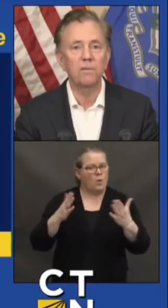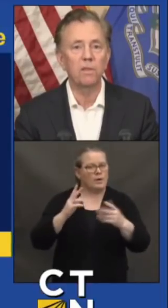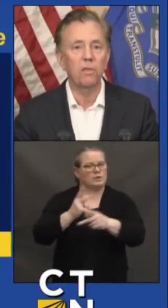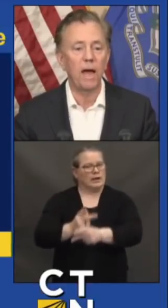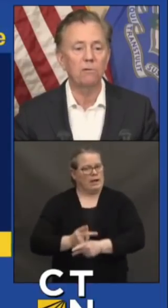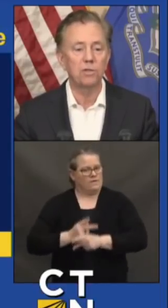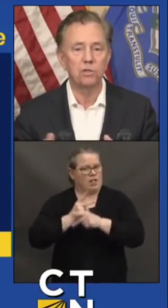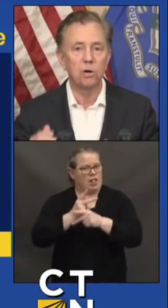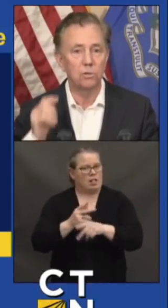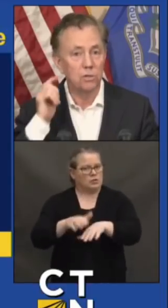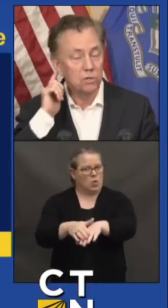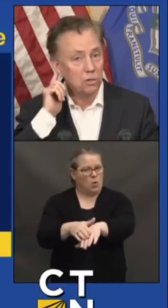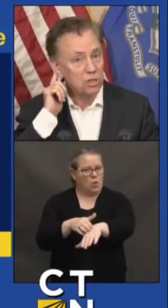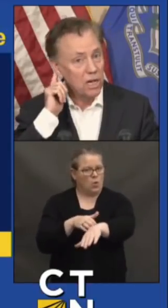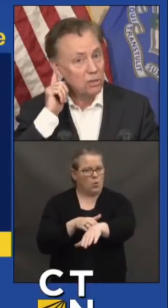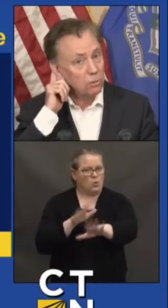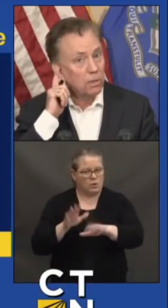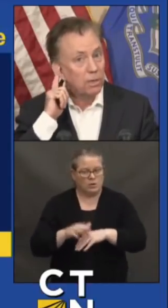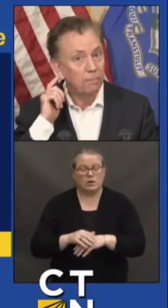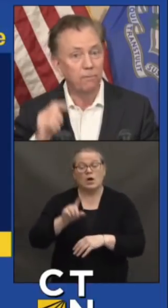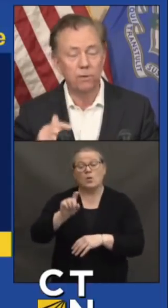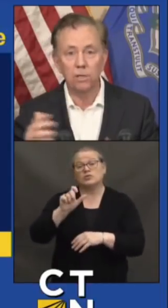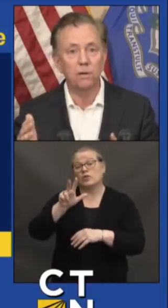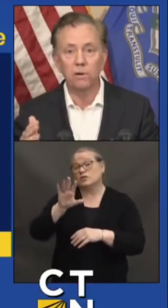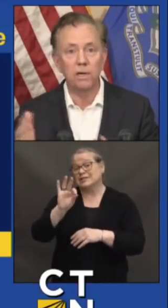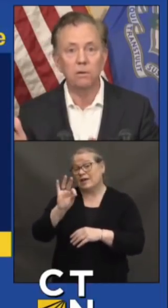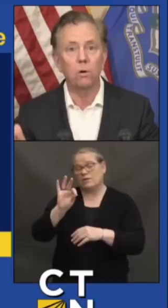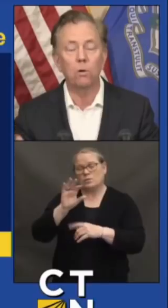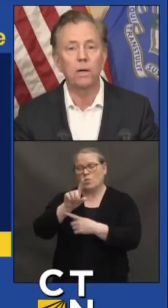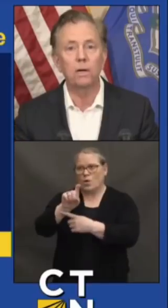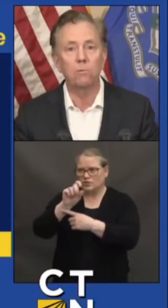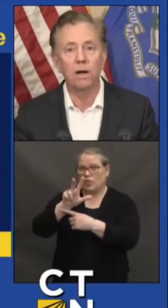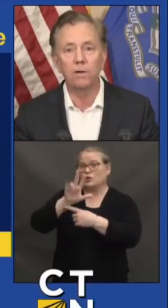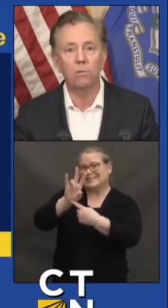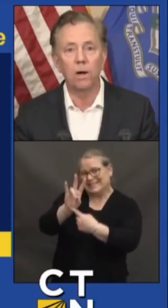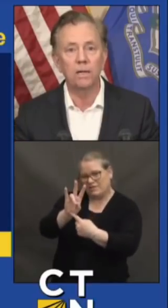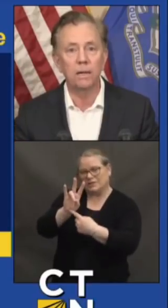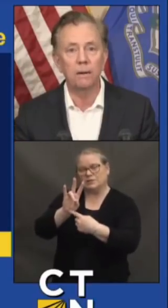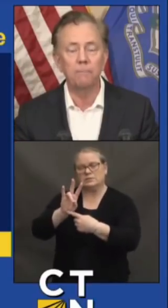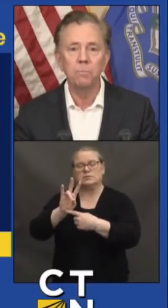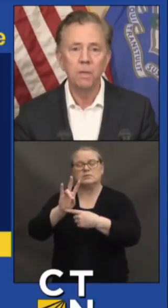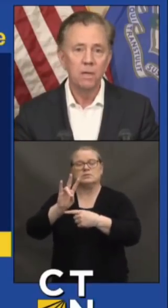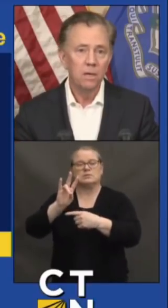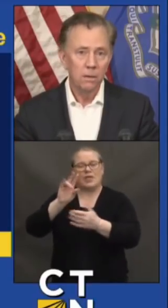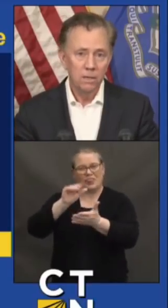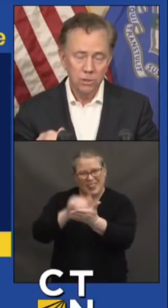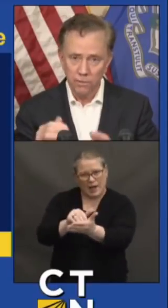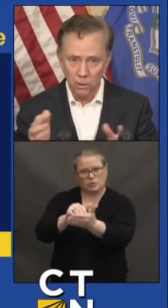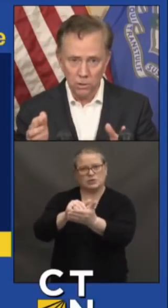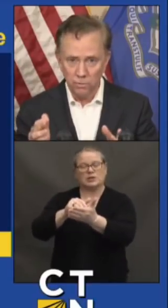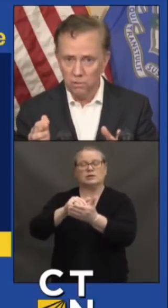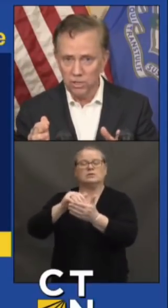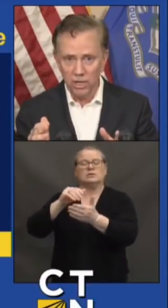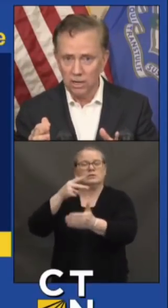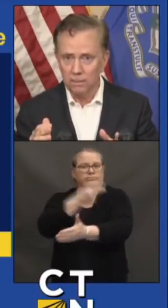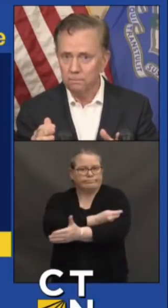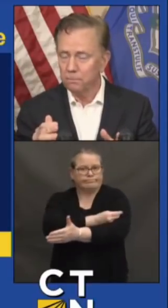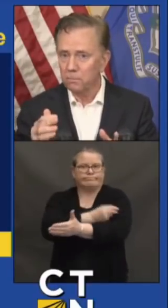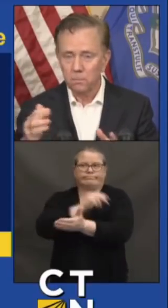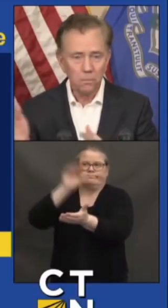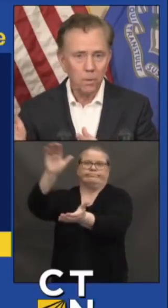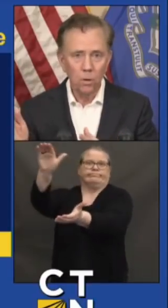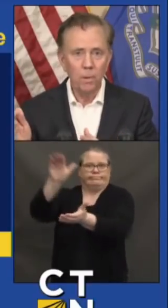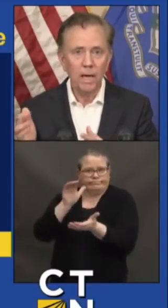137,000 doses are scheduled for delivery, already arriving right now. So for those of you who said,